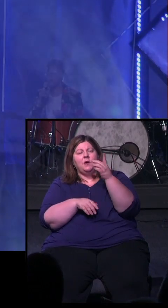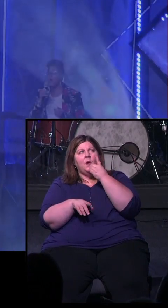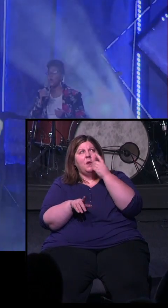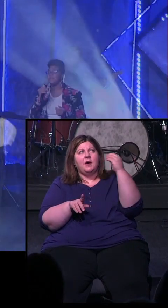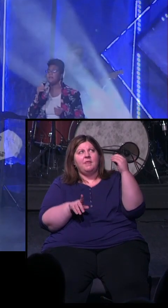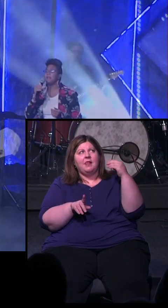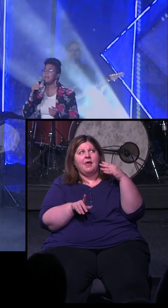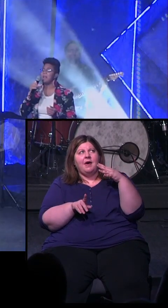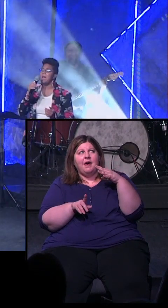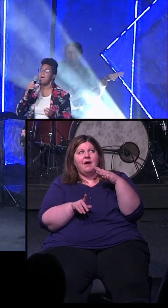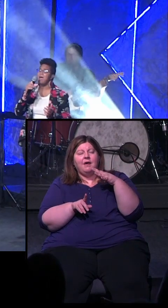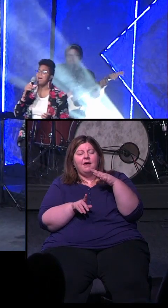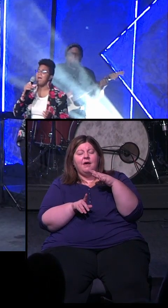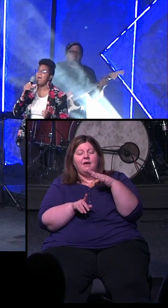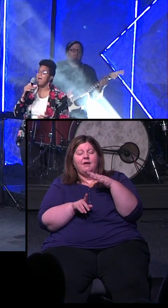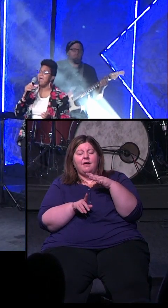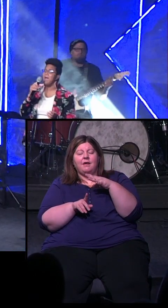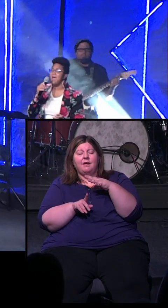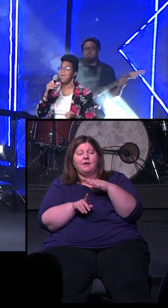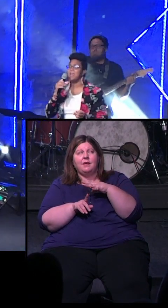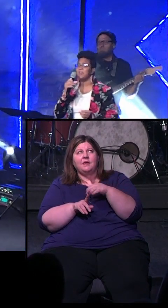You're the light,